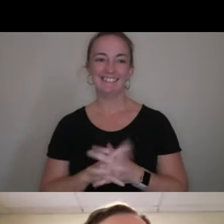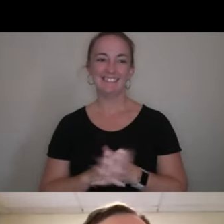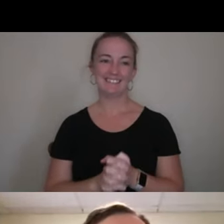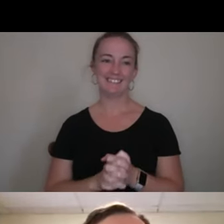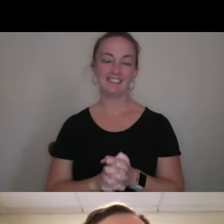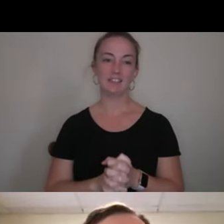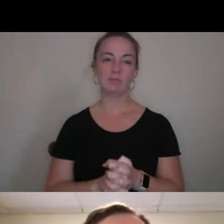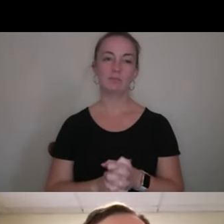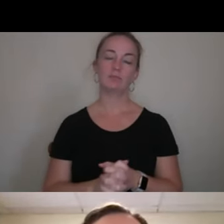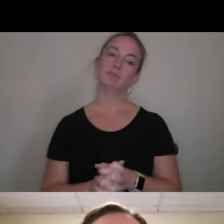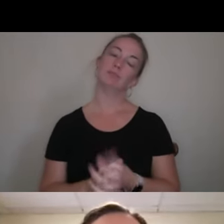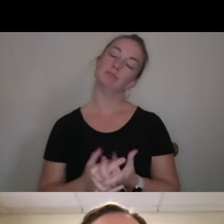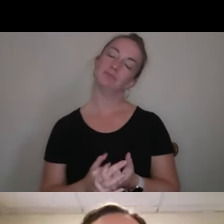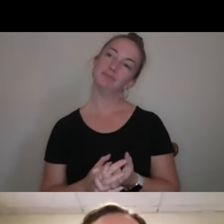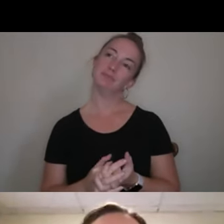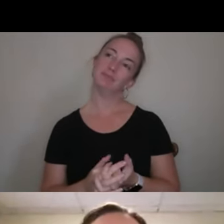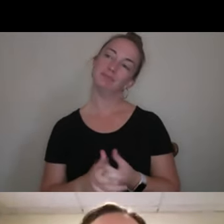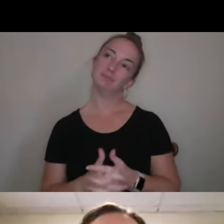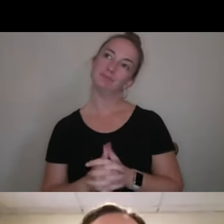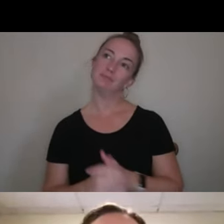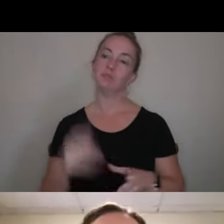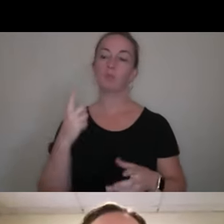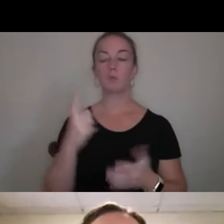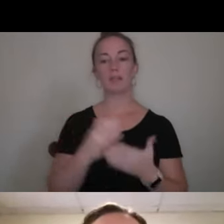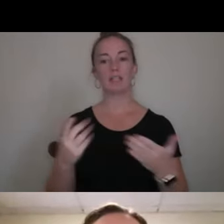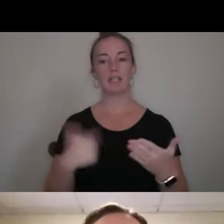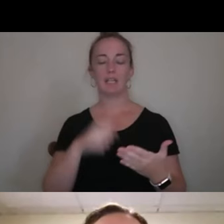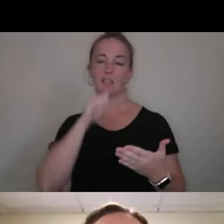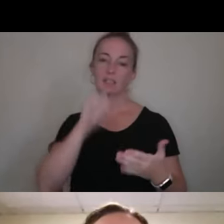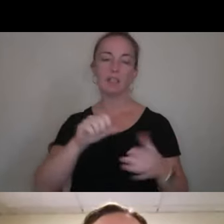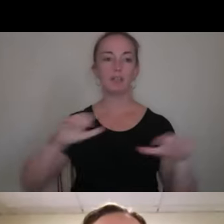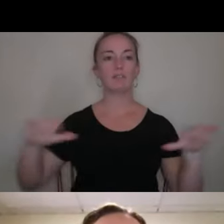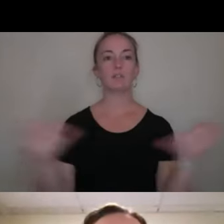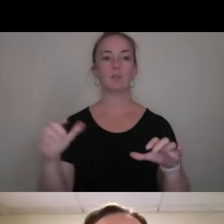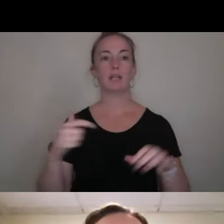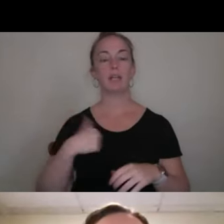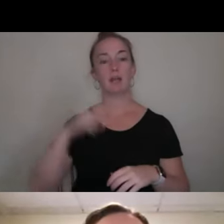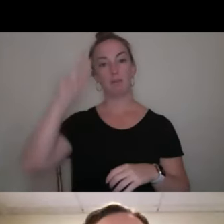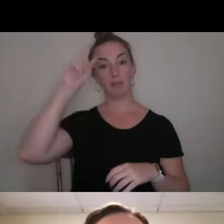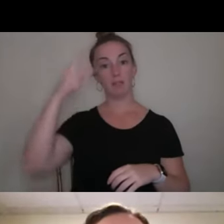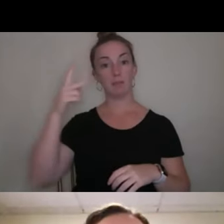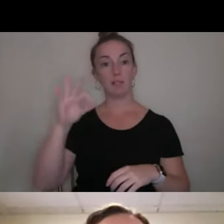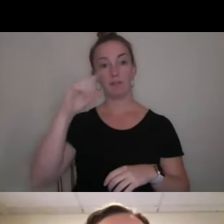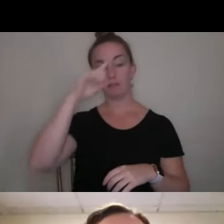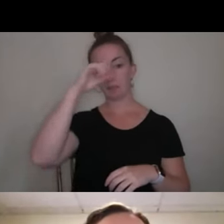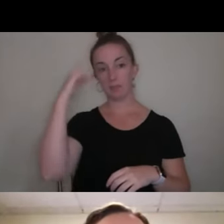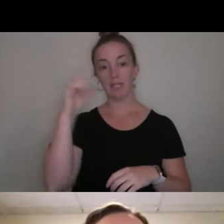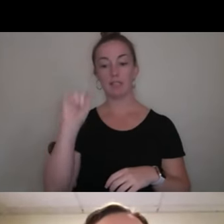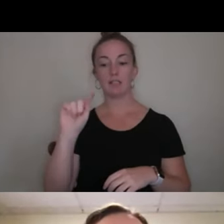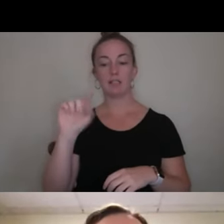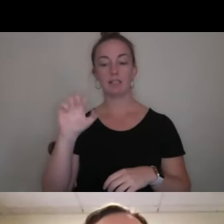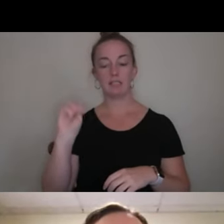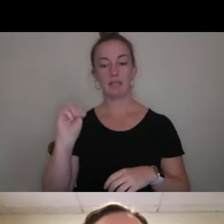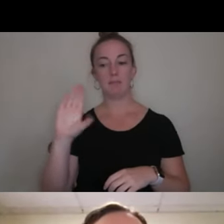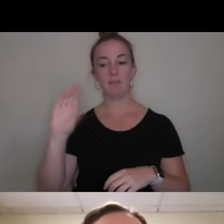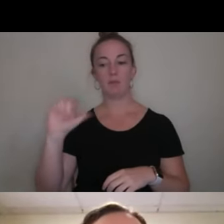So one of the things that I that I absolutely adore doing is I am the Vice President of the Black STEM Coalition, which is